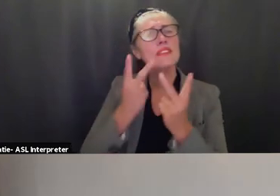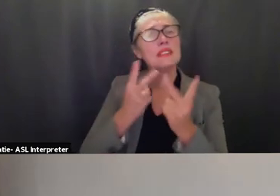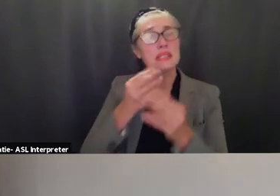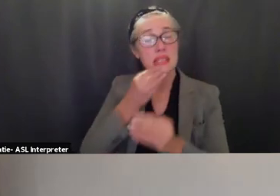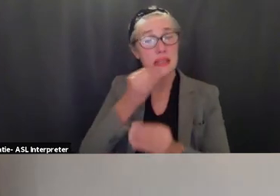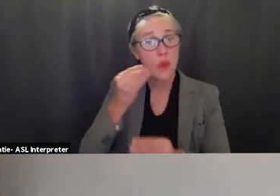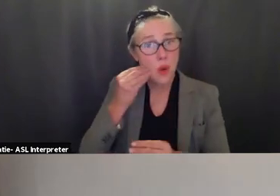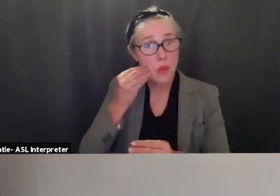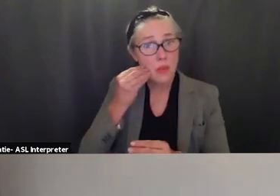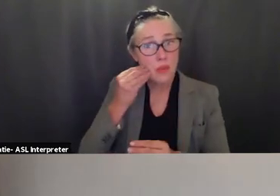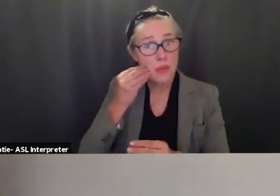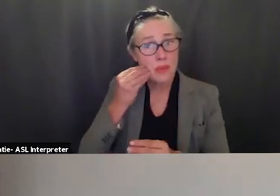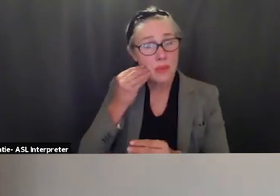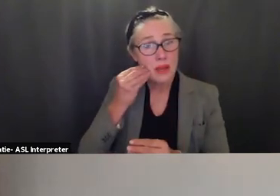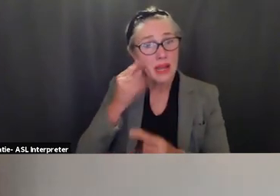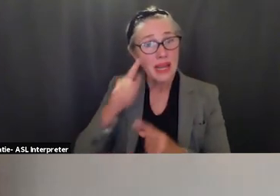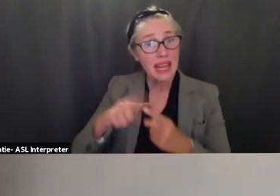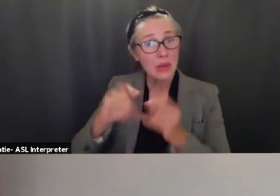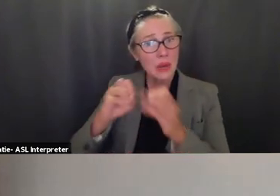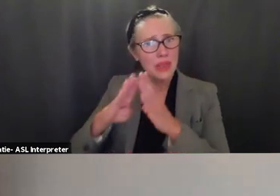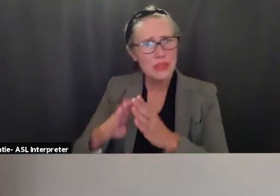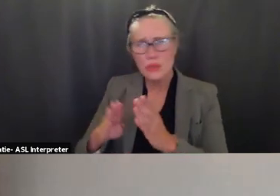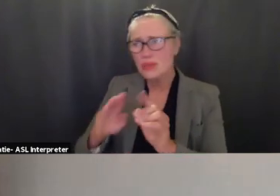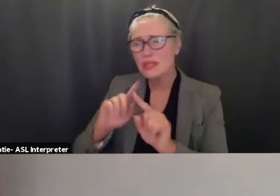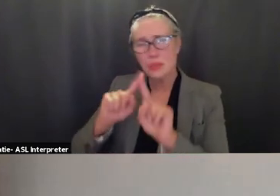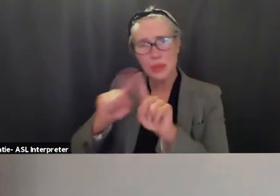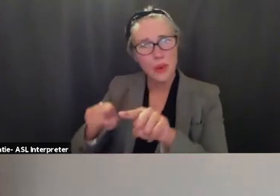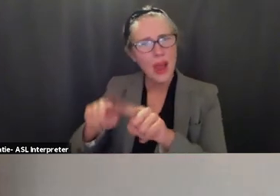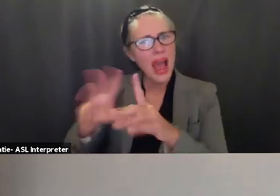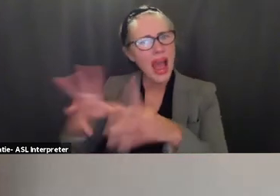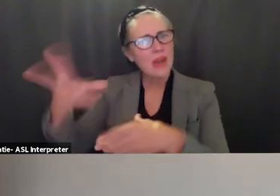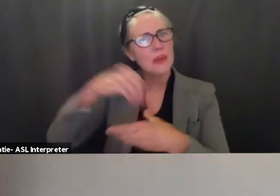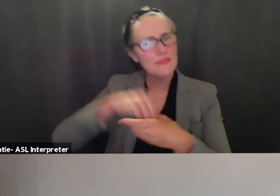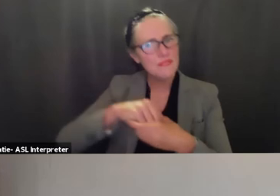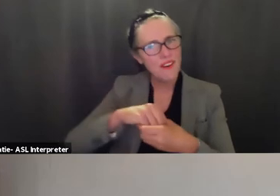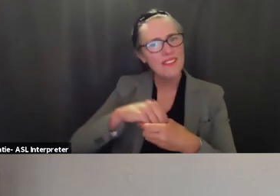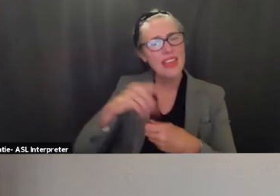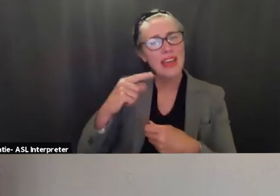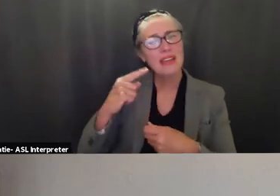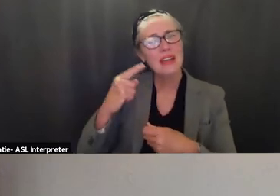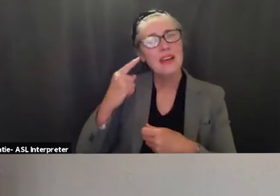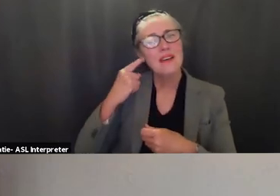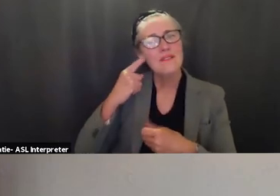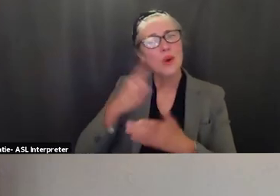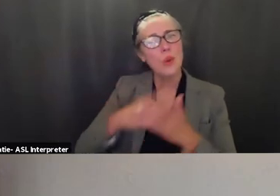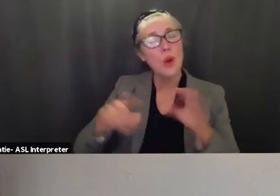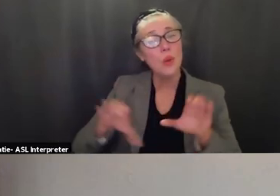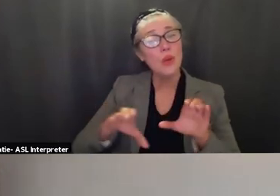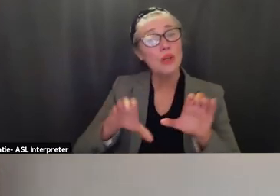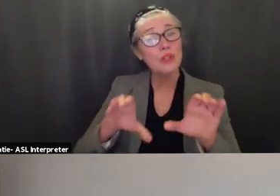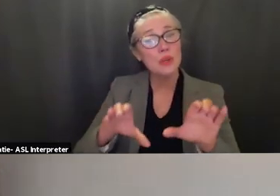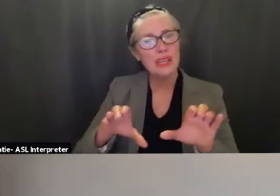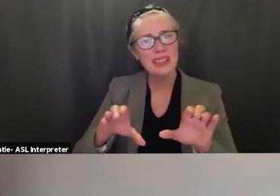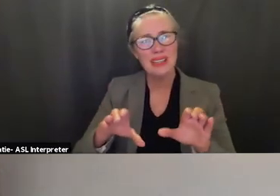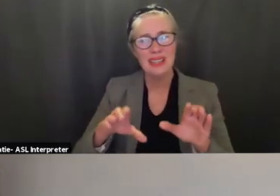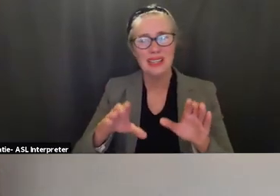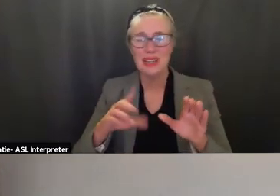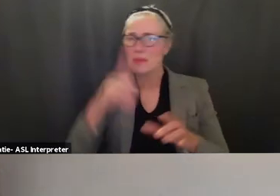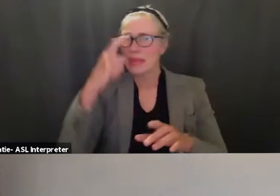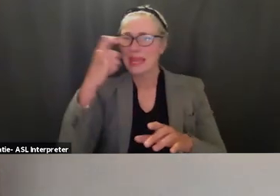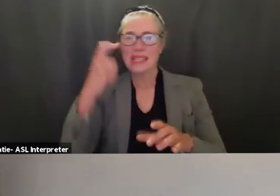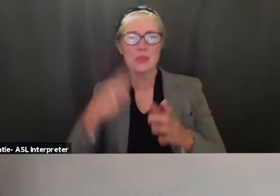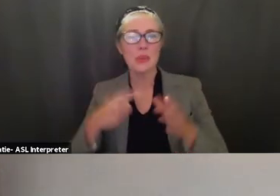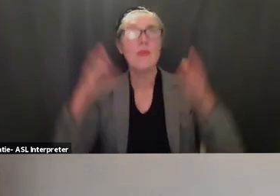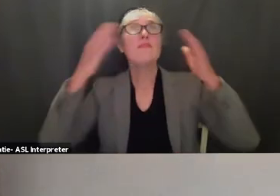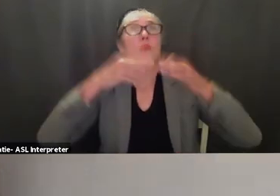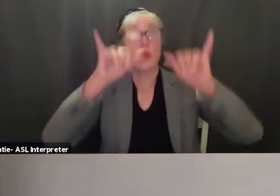know articulating into our to our things so how do we then incorporate that um in the things that we're doing because we're focusing on systems change which